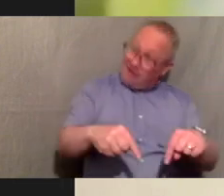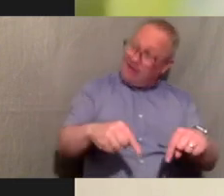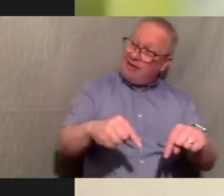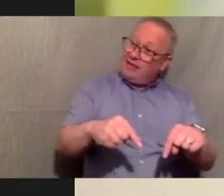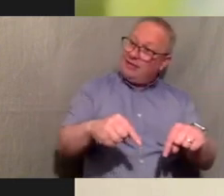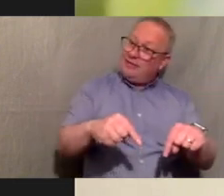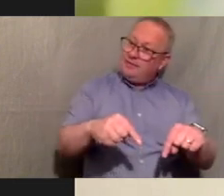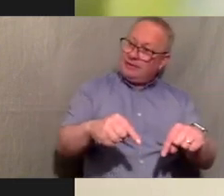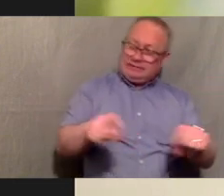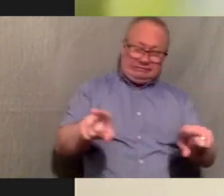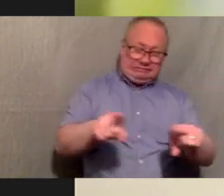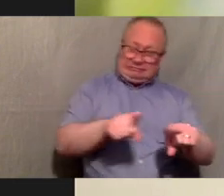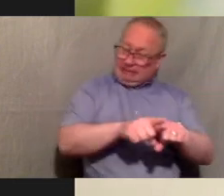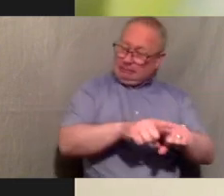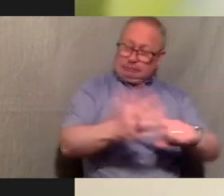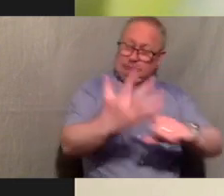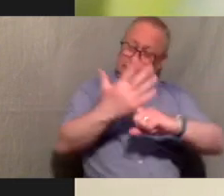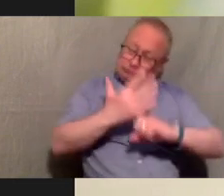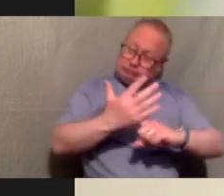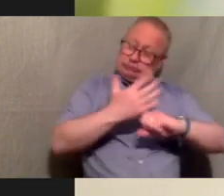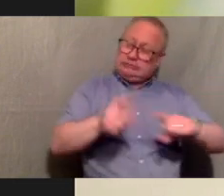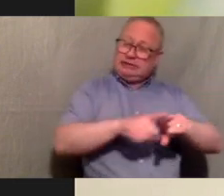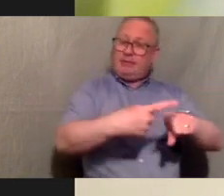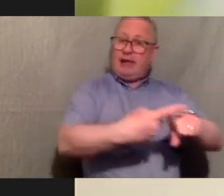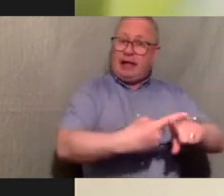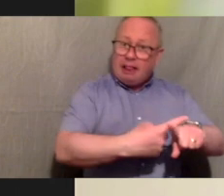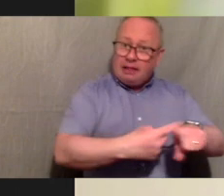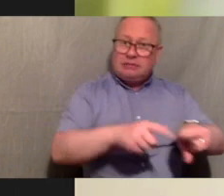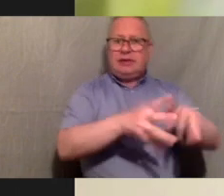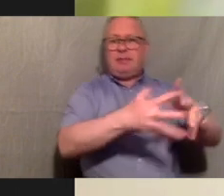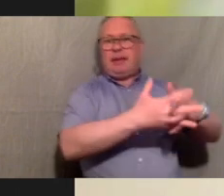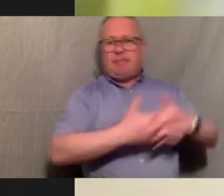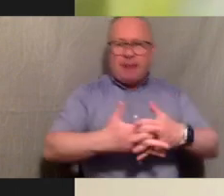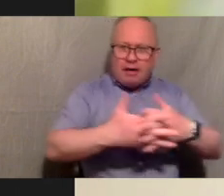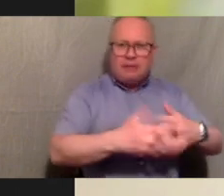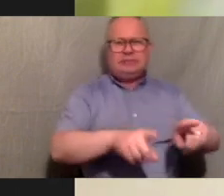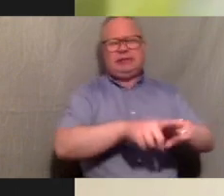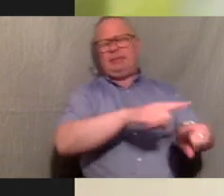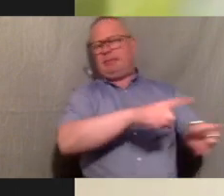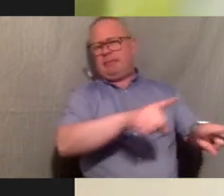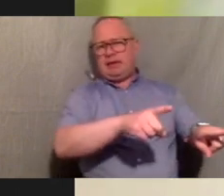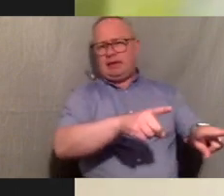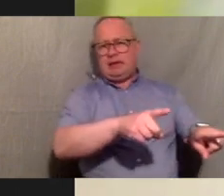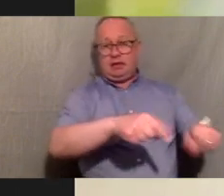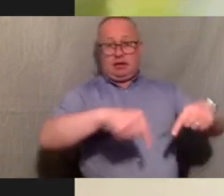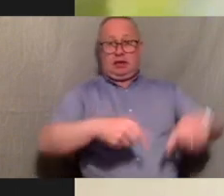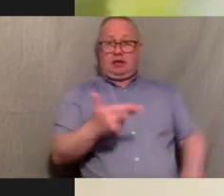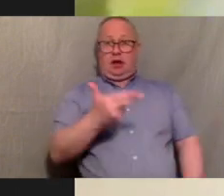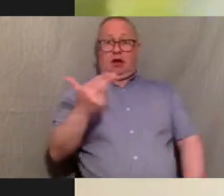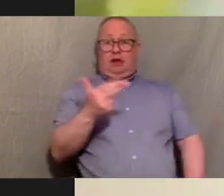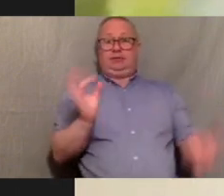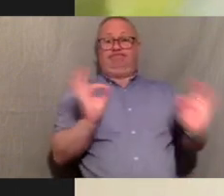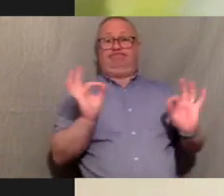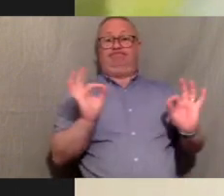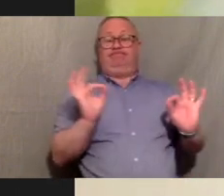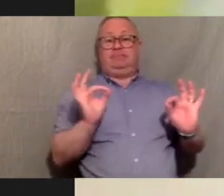same experiences that people in england are facing people in america are facing and just because we don't have guns here it doesn't mean that there's a of the facilities to kill us